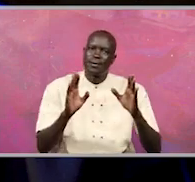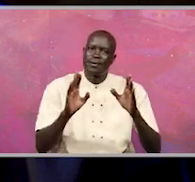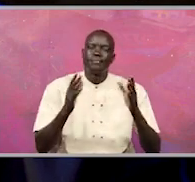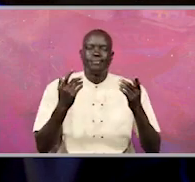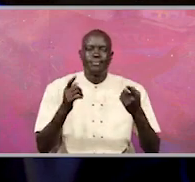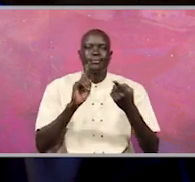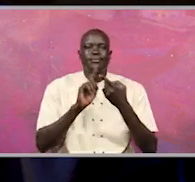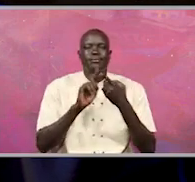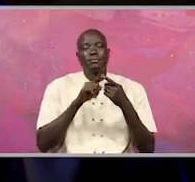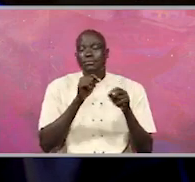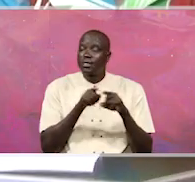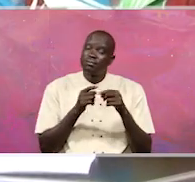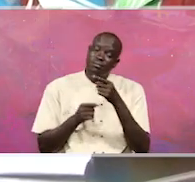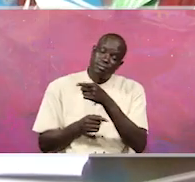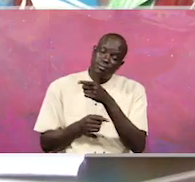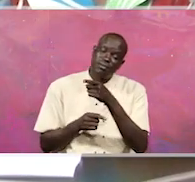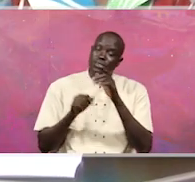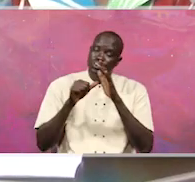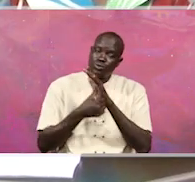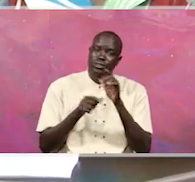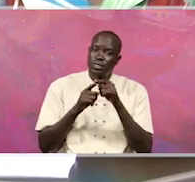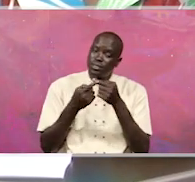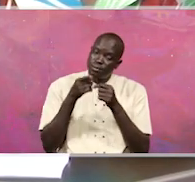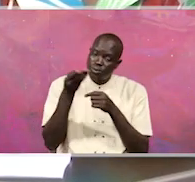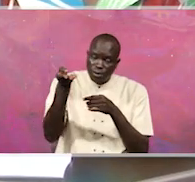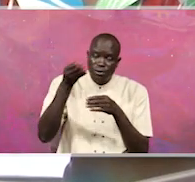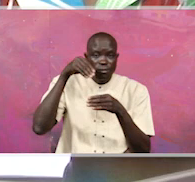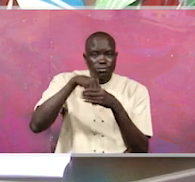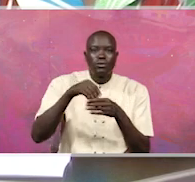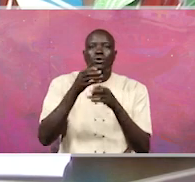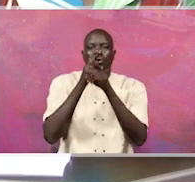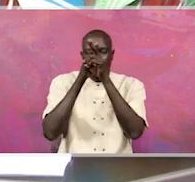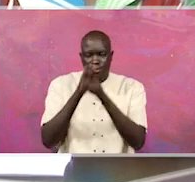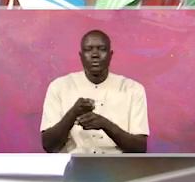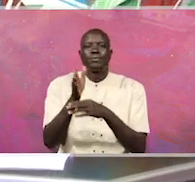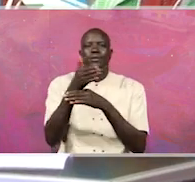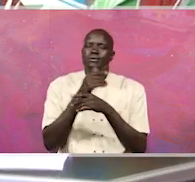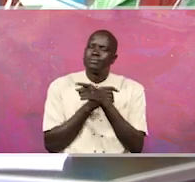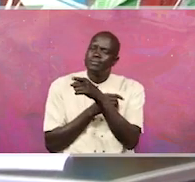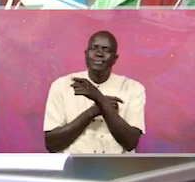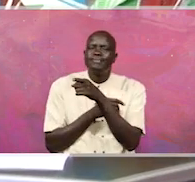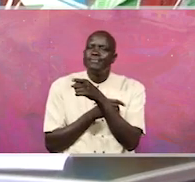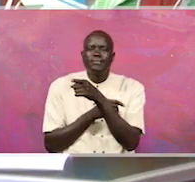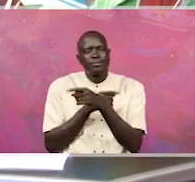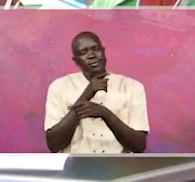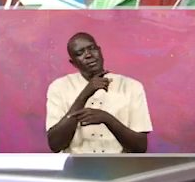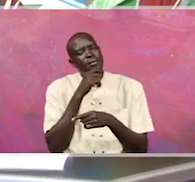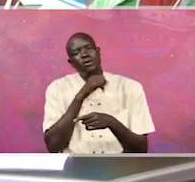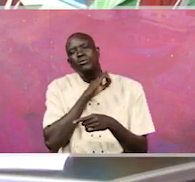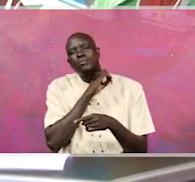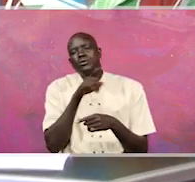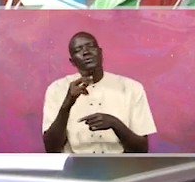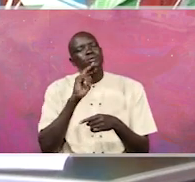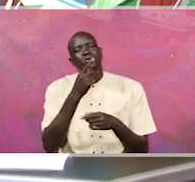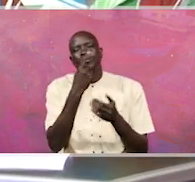on you, Honorable Minister, who is a part of this government. What do you have to say about his indictment? And what are